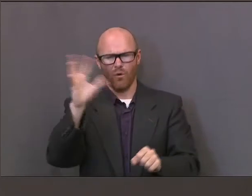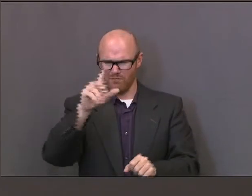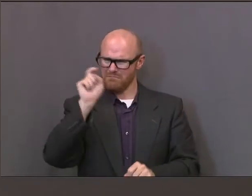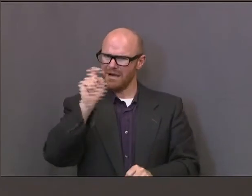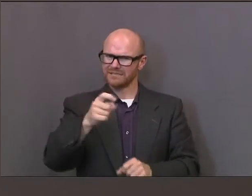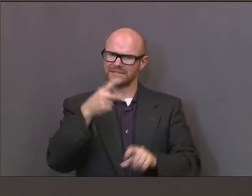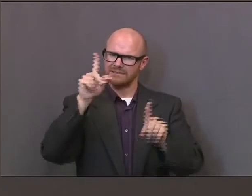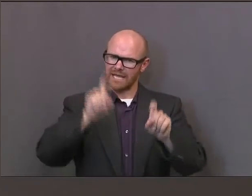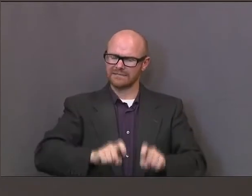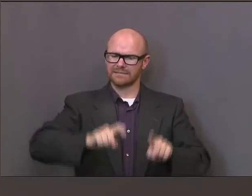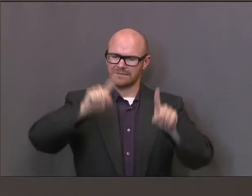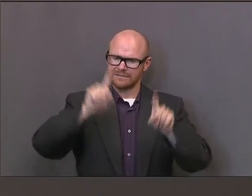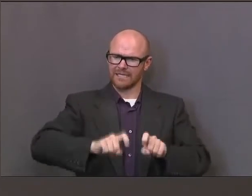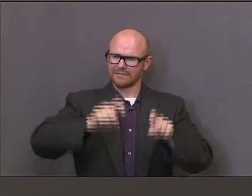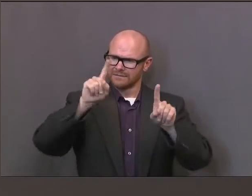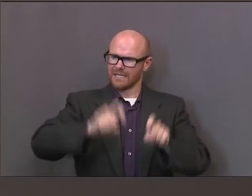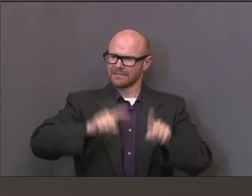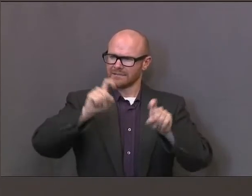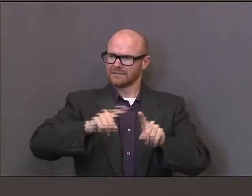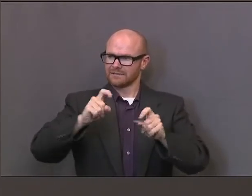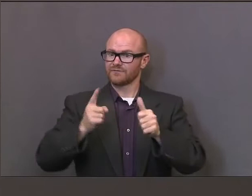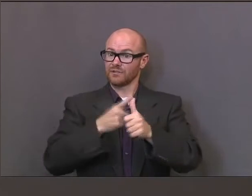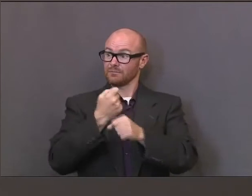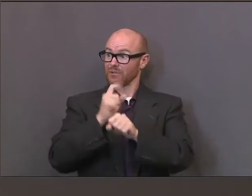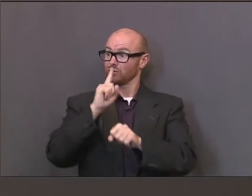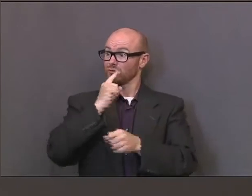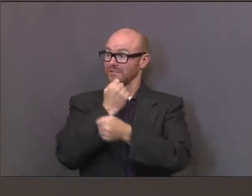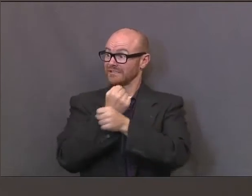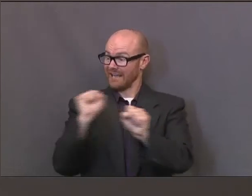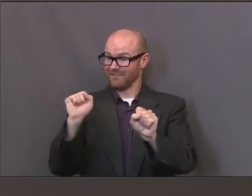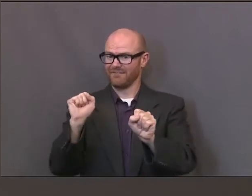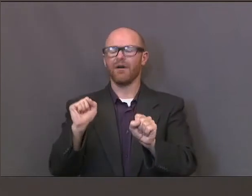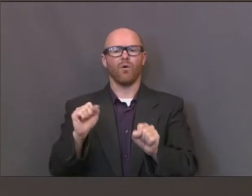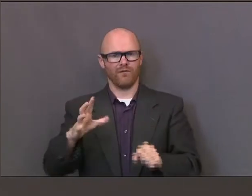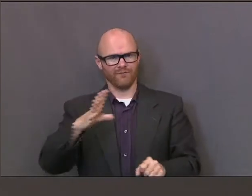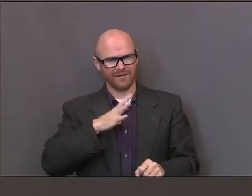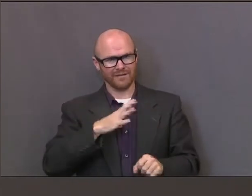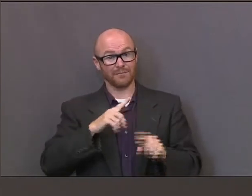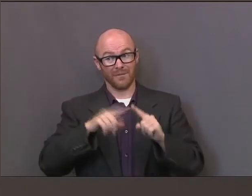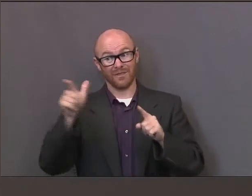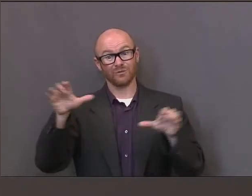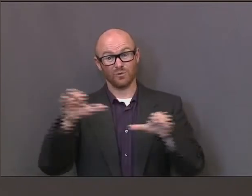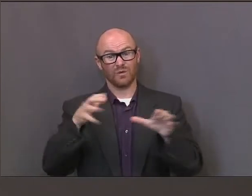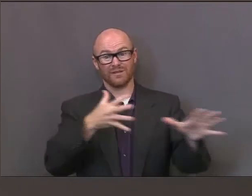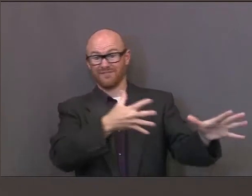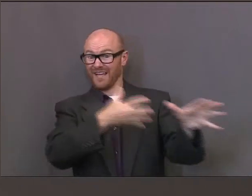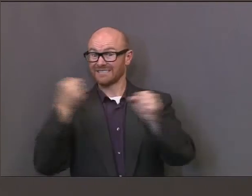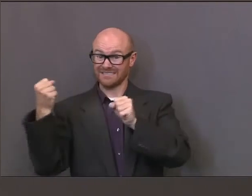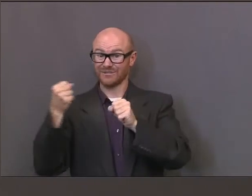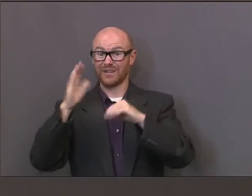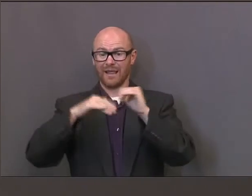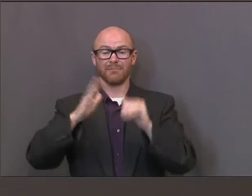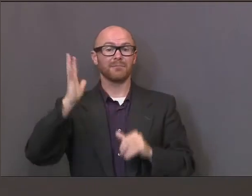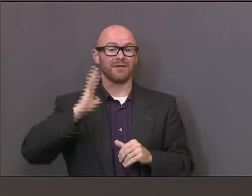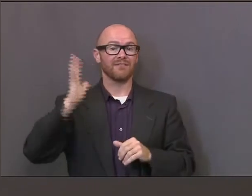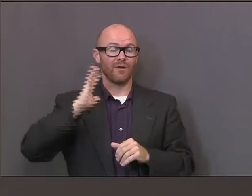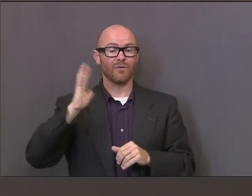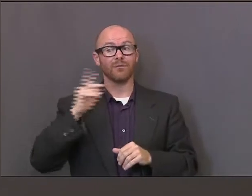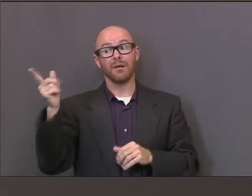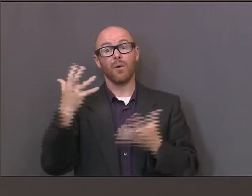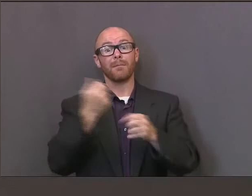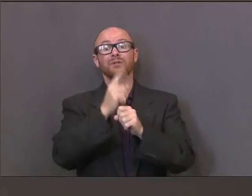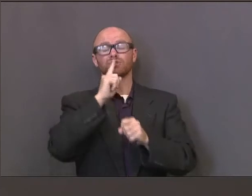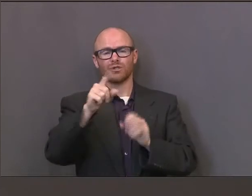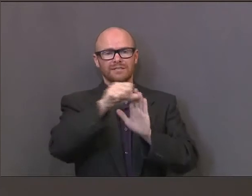necessary and the clinical study is necessary. But they are doing it in a very rapid way. What they're wanting to make sure is states are ready. Once the